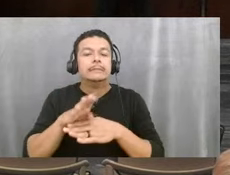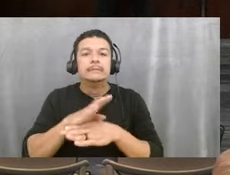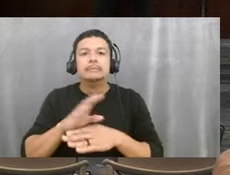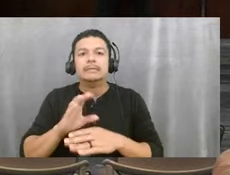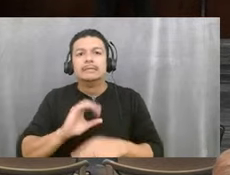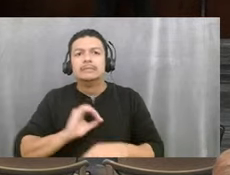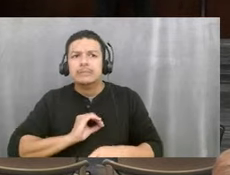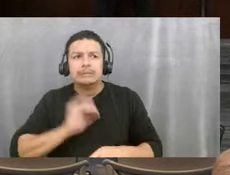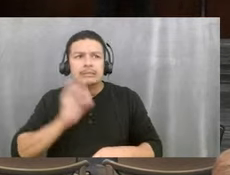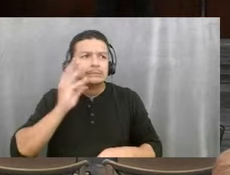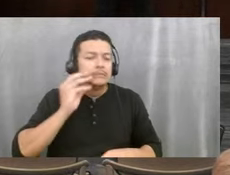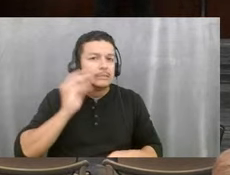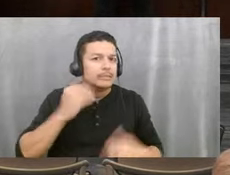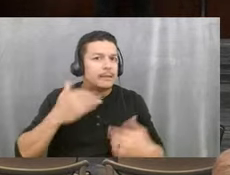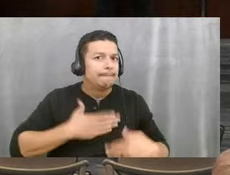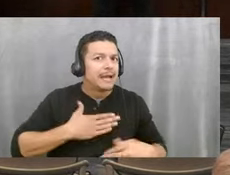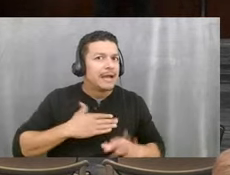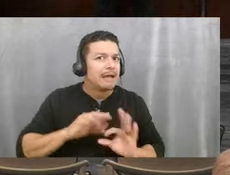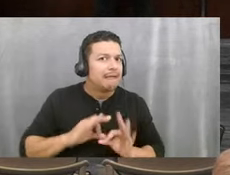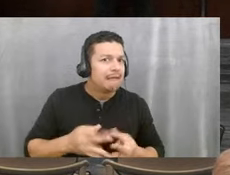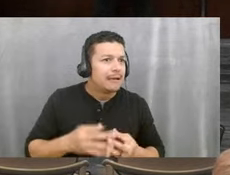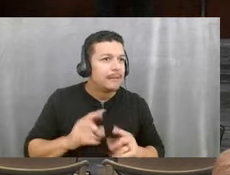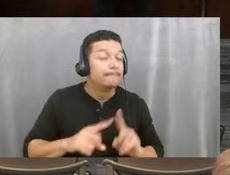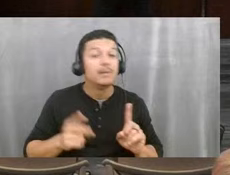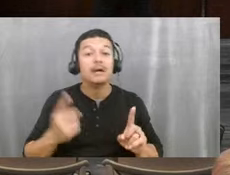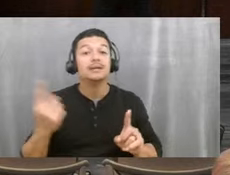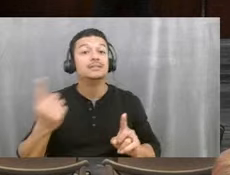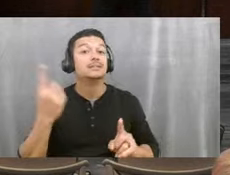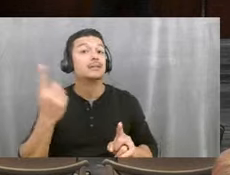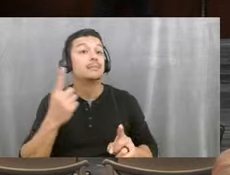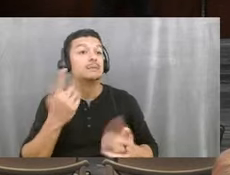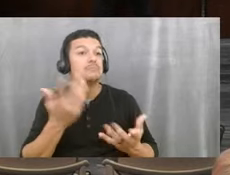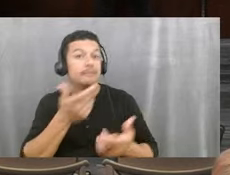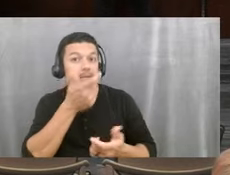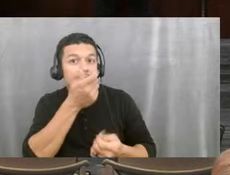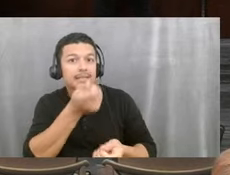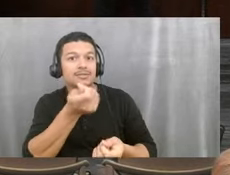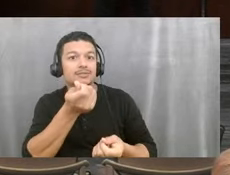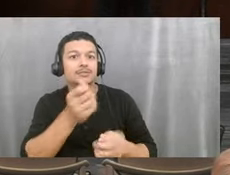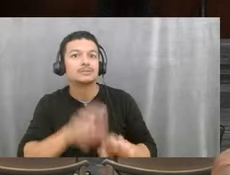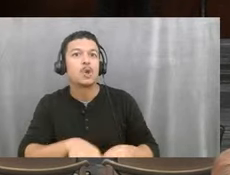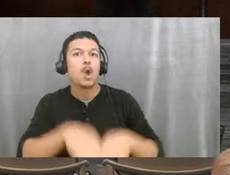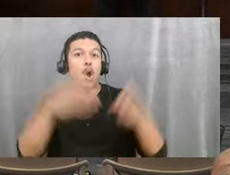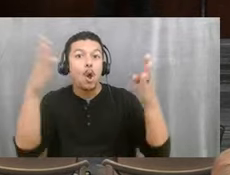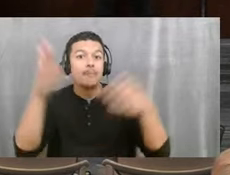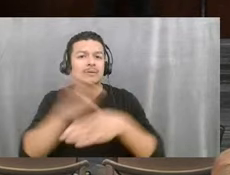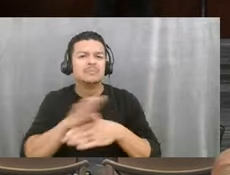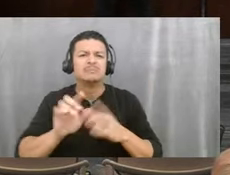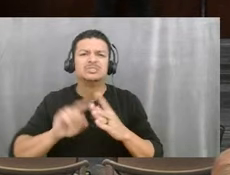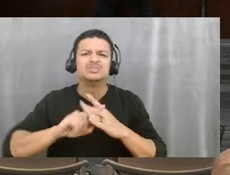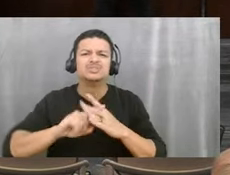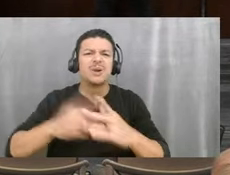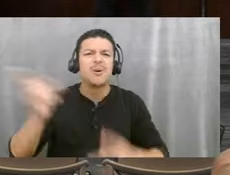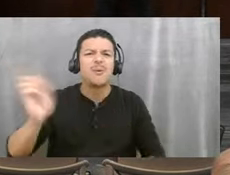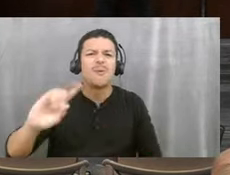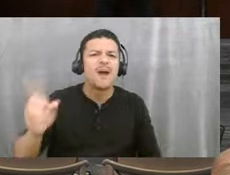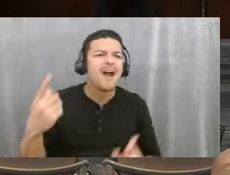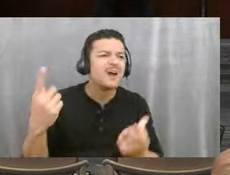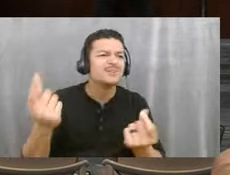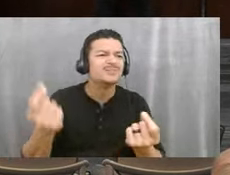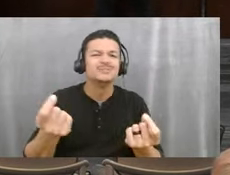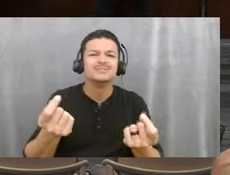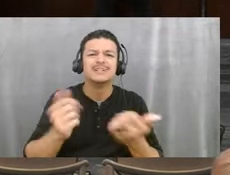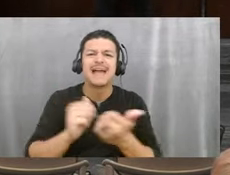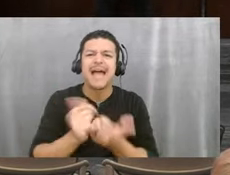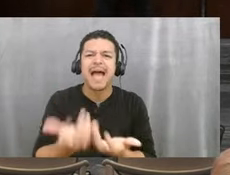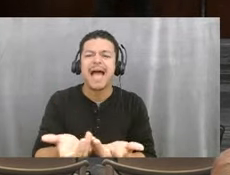family and, but somebody who might be interested in opening a business and doesn't know where to start. So really excited that that's actually